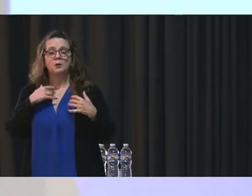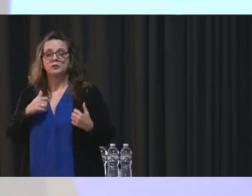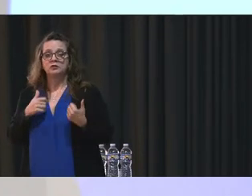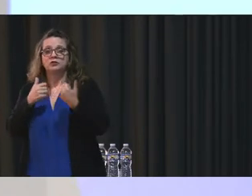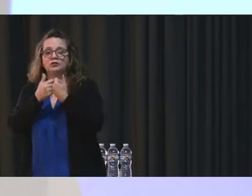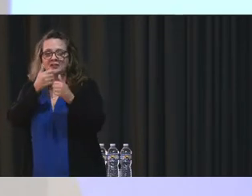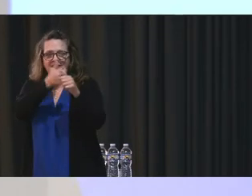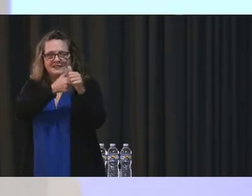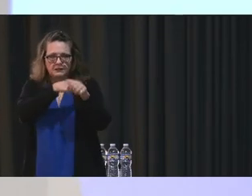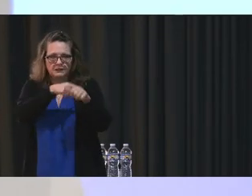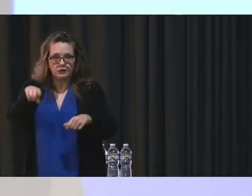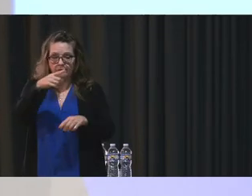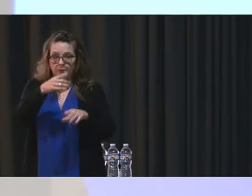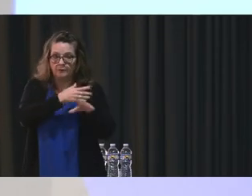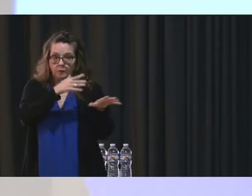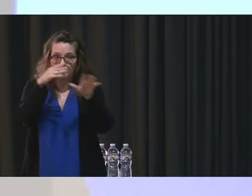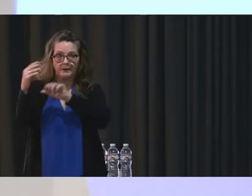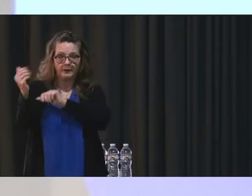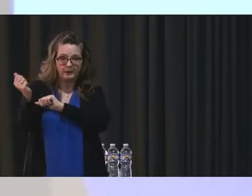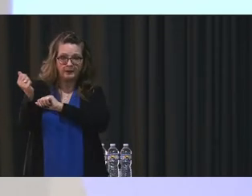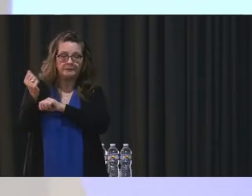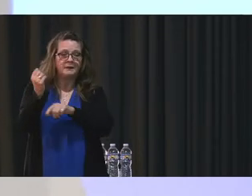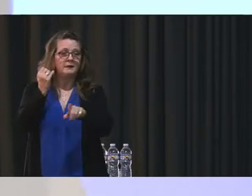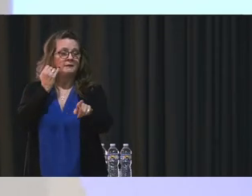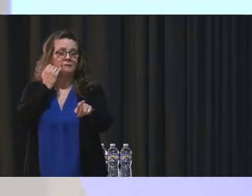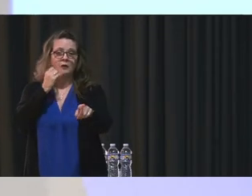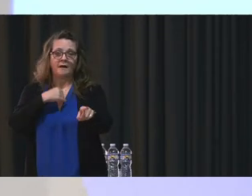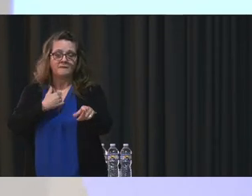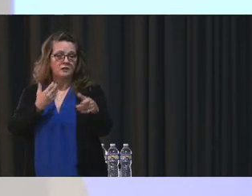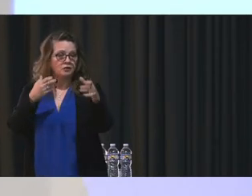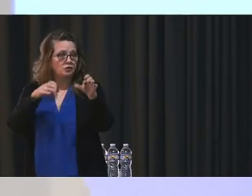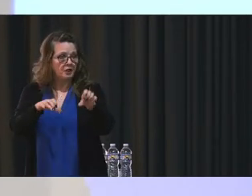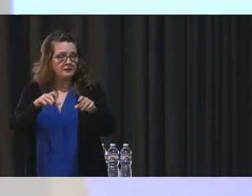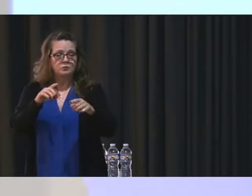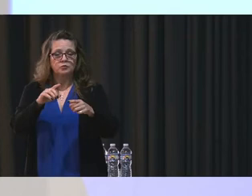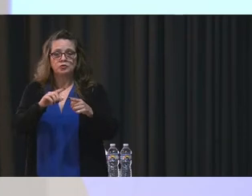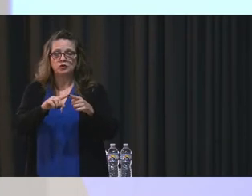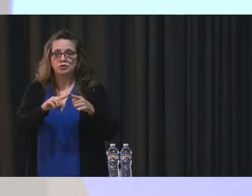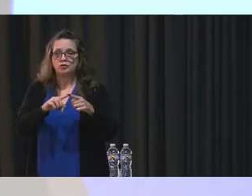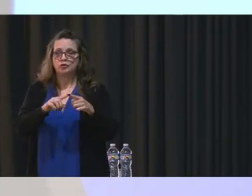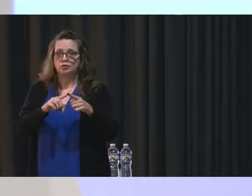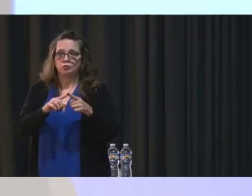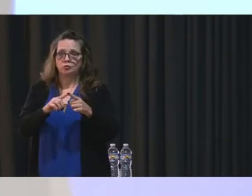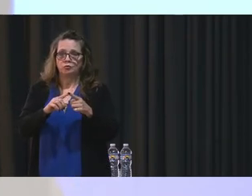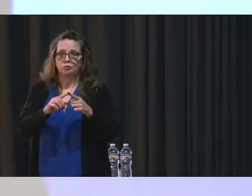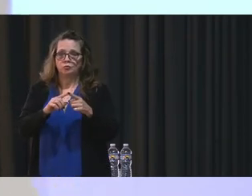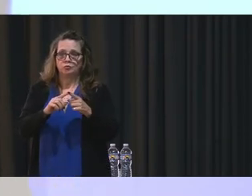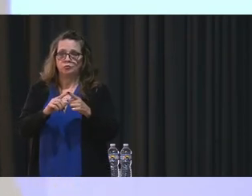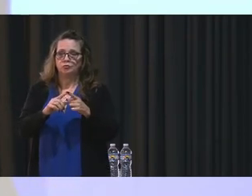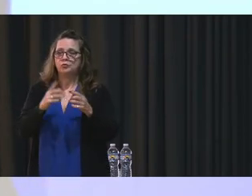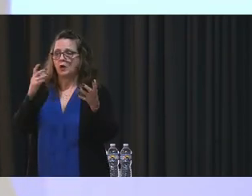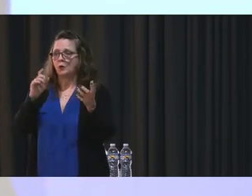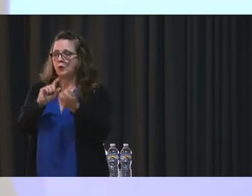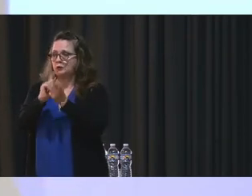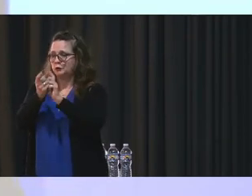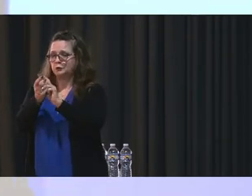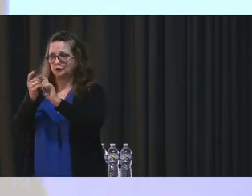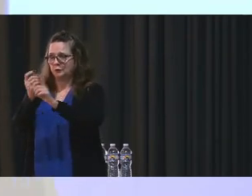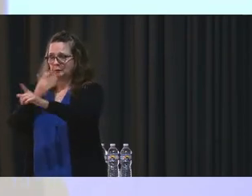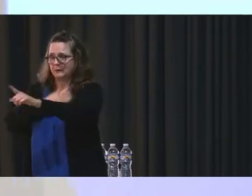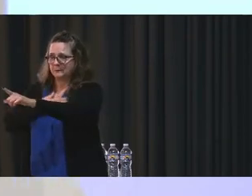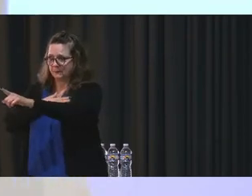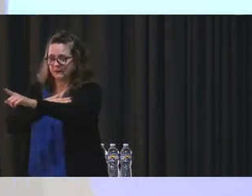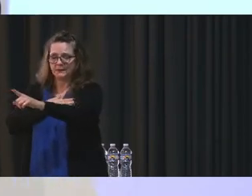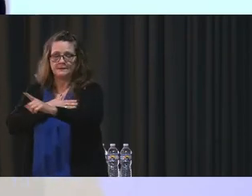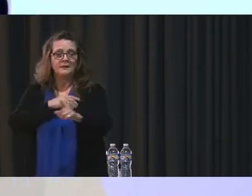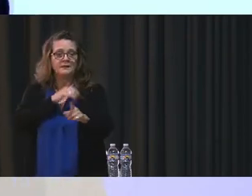before you leave, if you haven't had a chance to, and I want you to translate this piece if you don't mind, if you